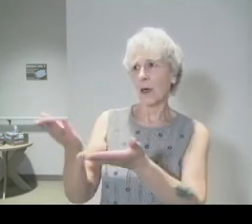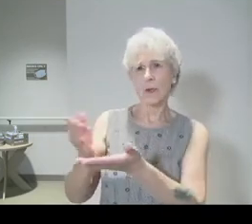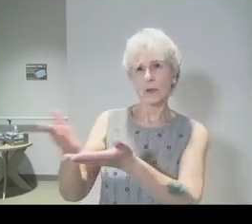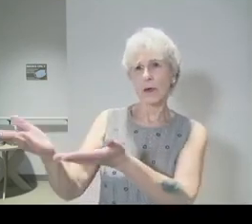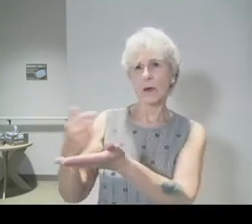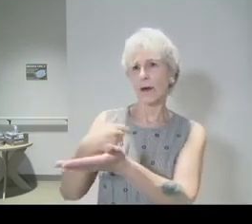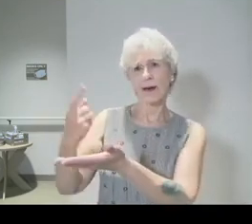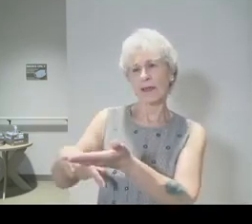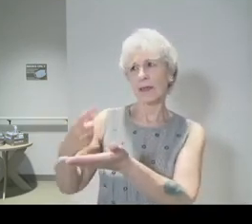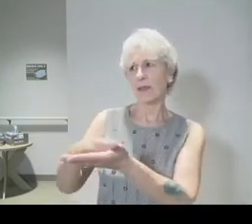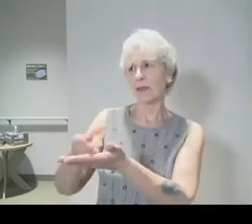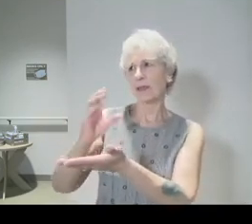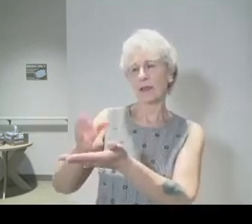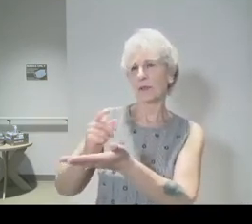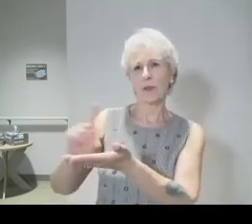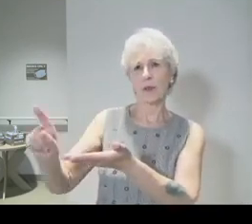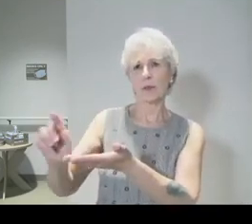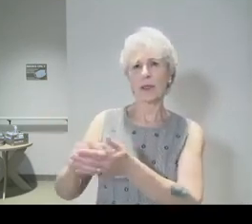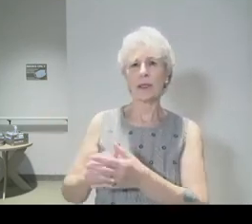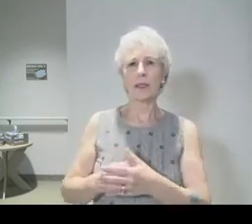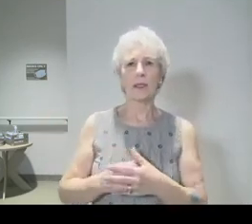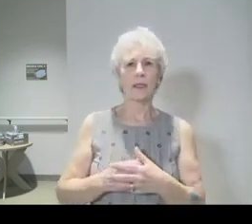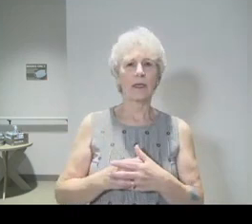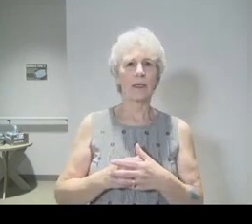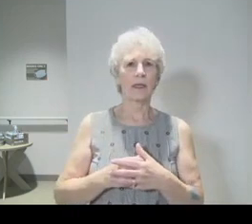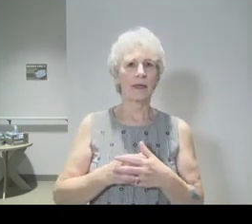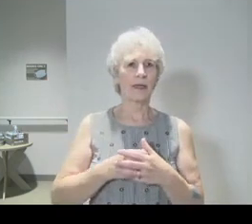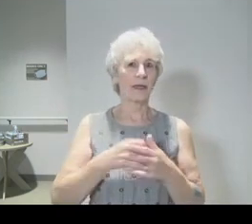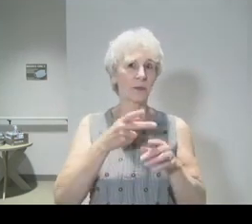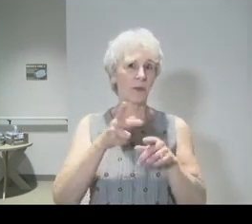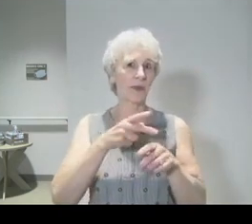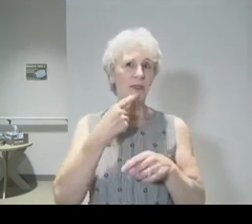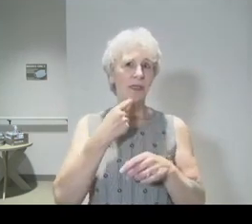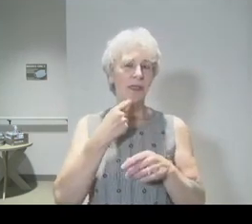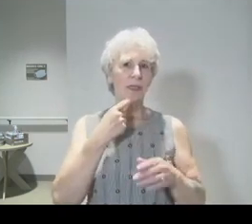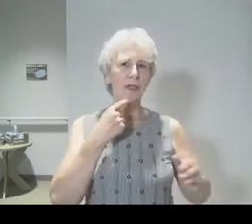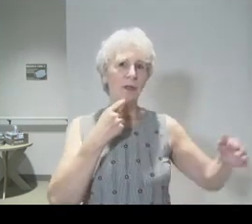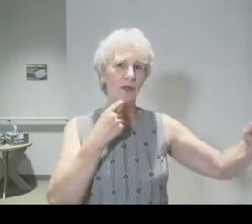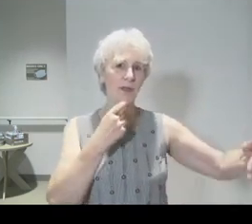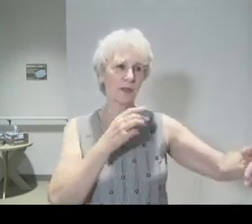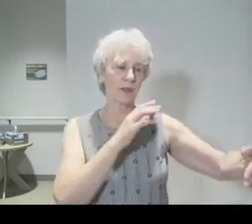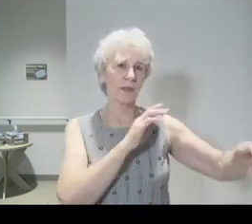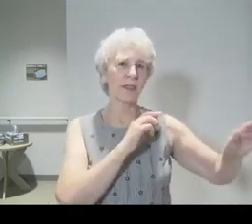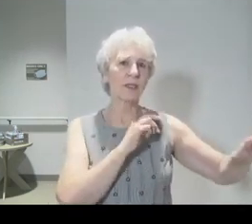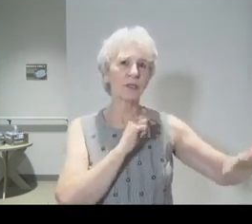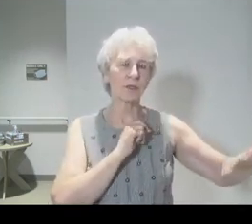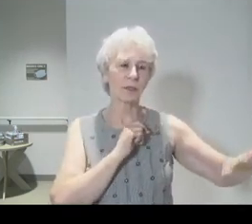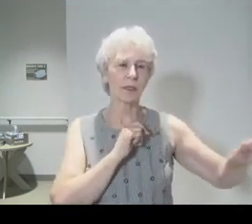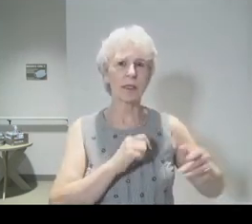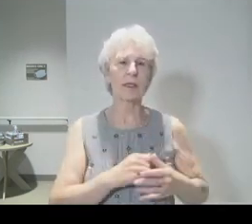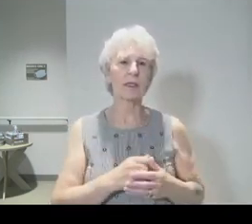because she couldn't drink it. And Professor Duncan reached his arm over and he touched her shoulder and he said